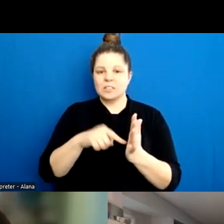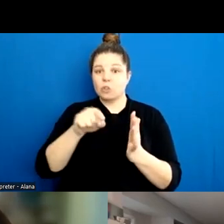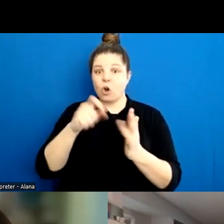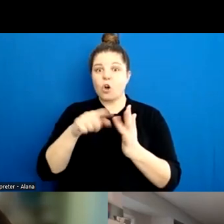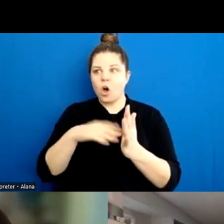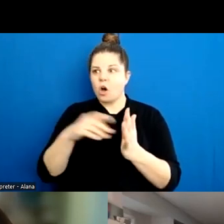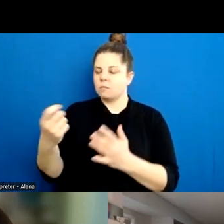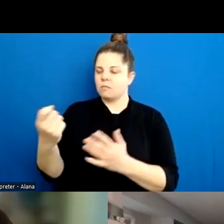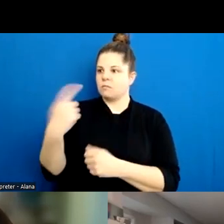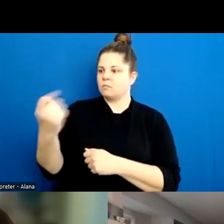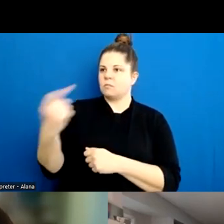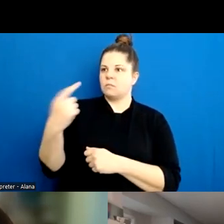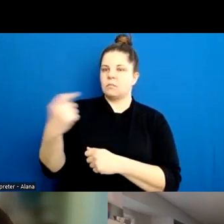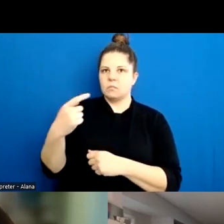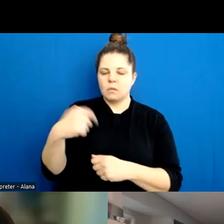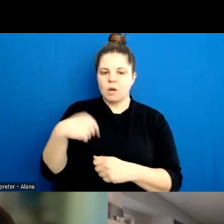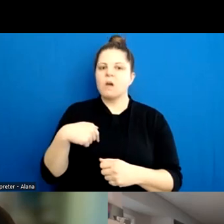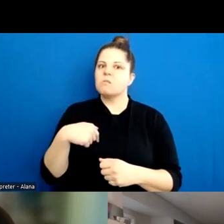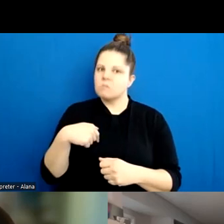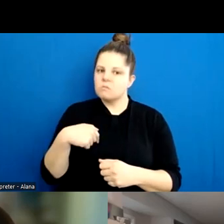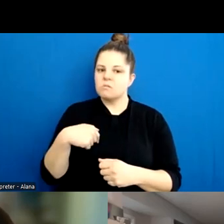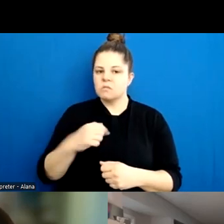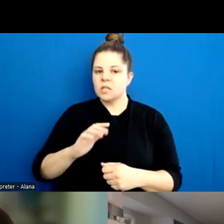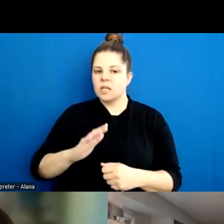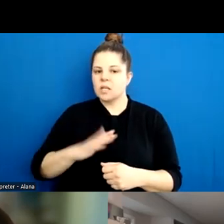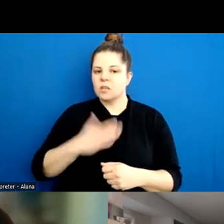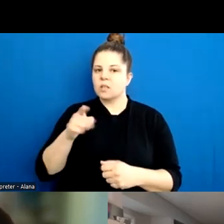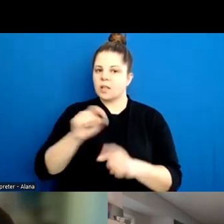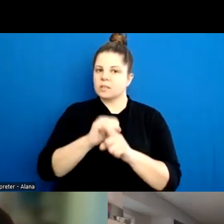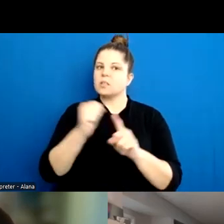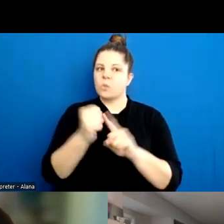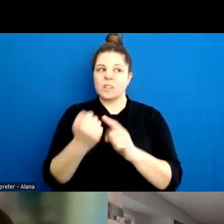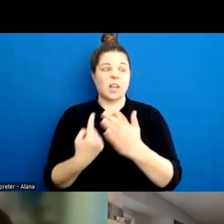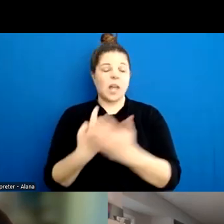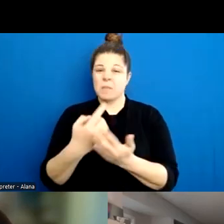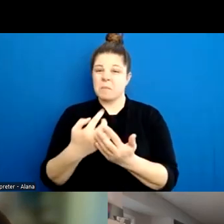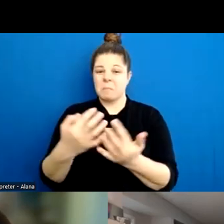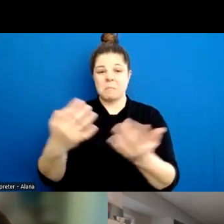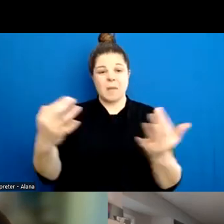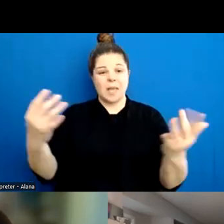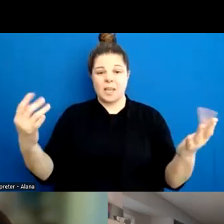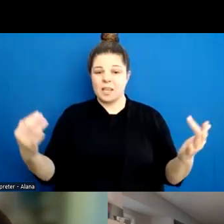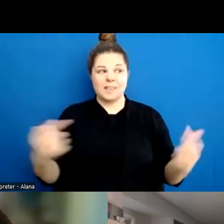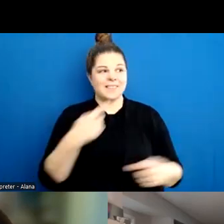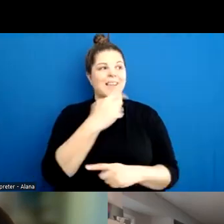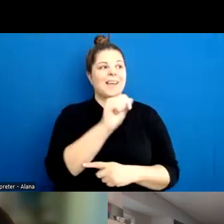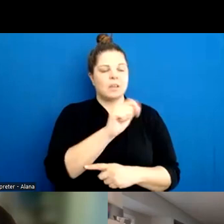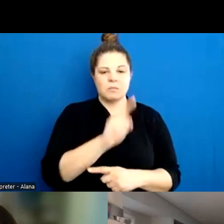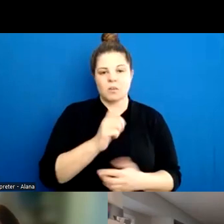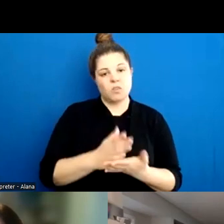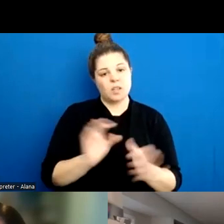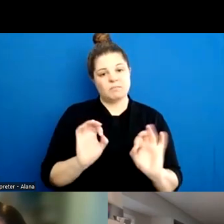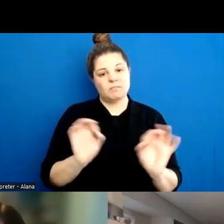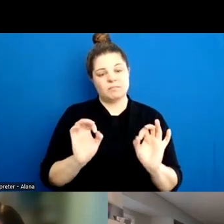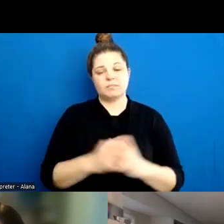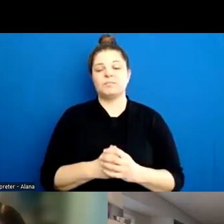quite a unique insight into how these situations were happening on scale. And something that kept coming up time and time again was